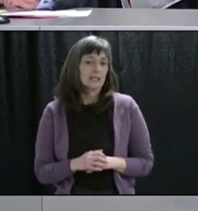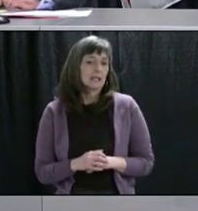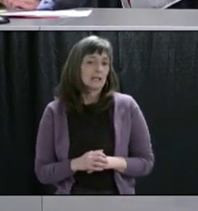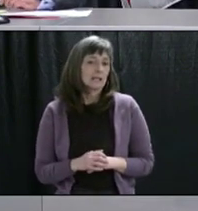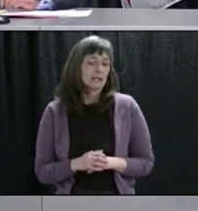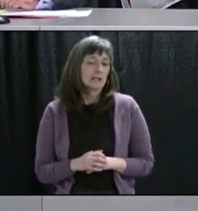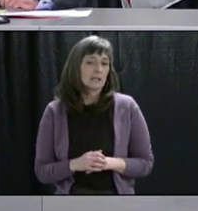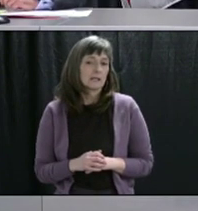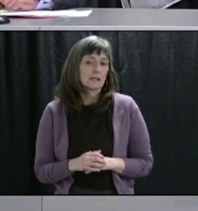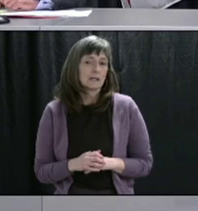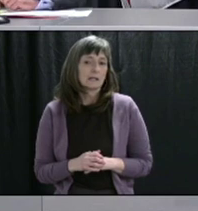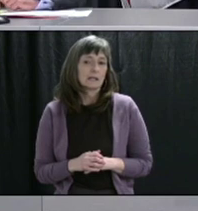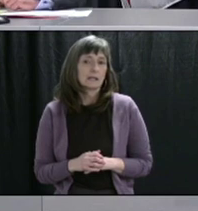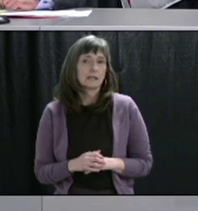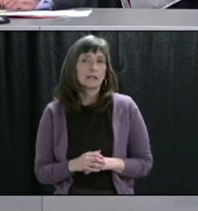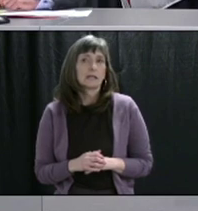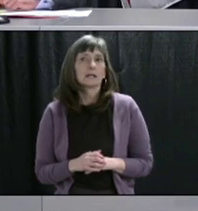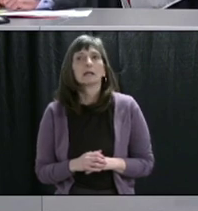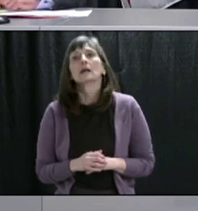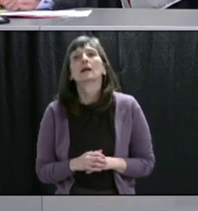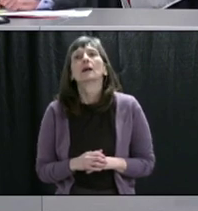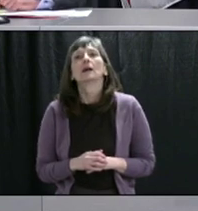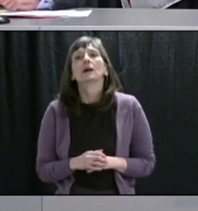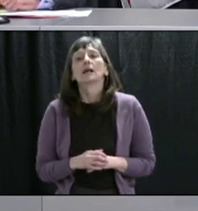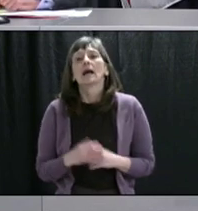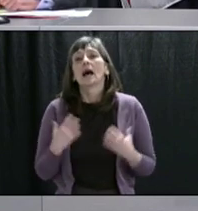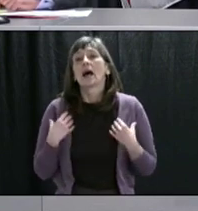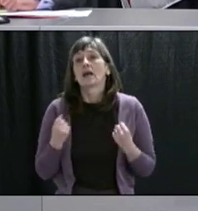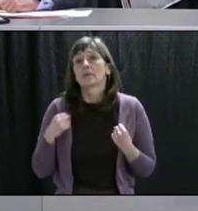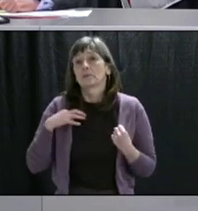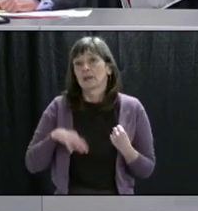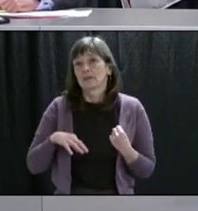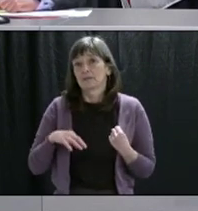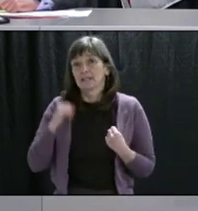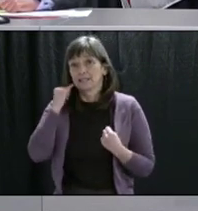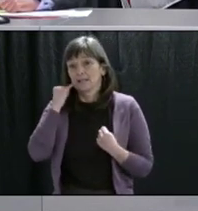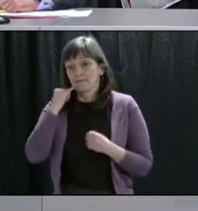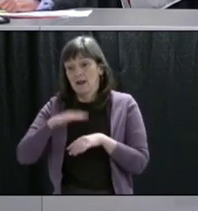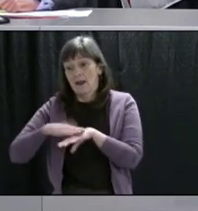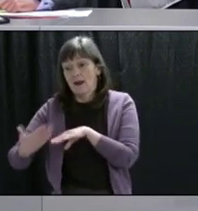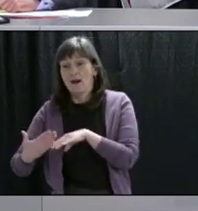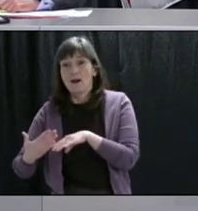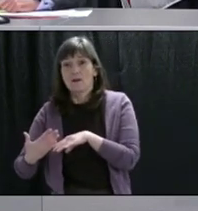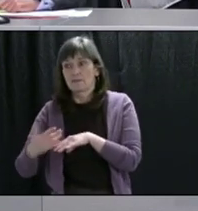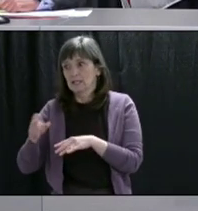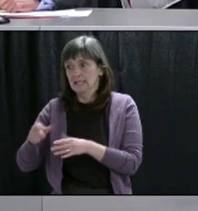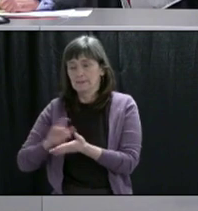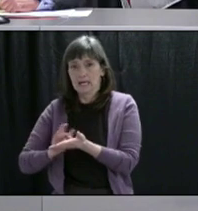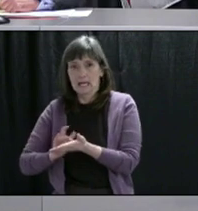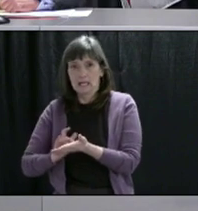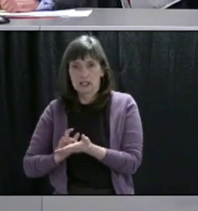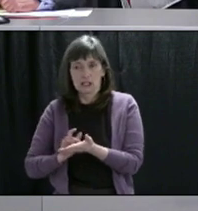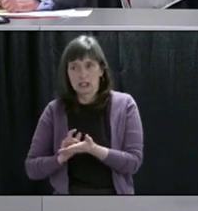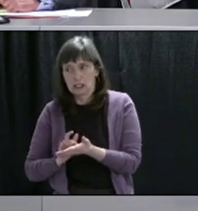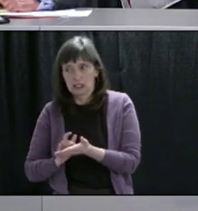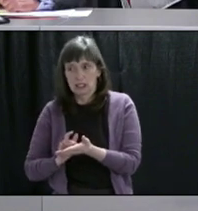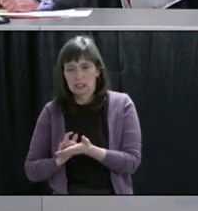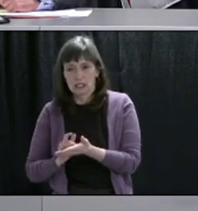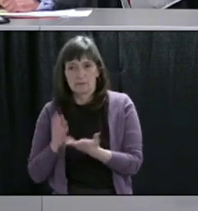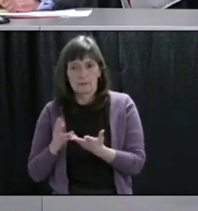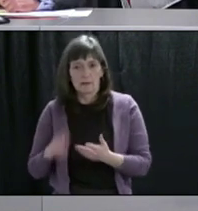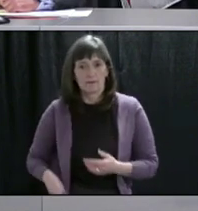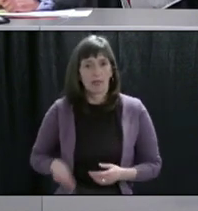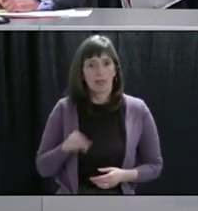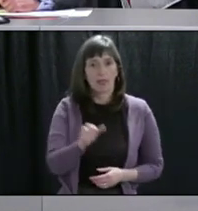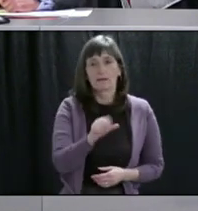benefits, for those who have been laid off and still need prescriptions filled, but now that's looking like $700 out of